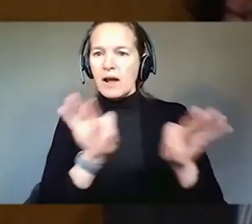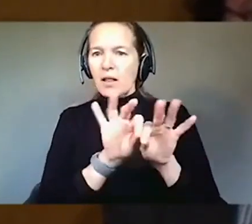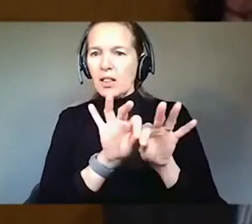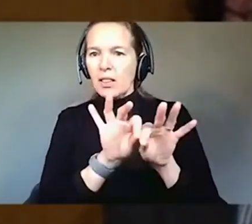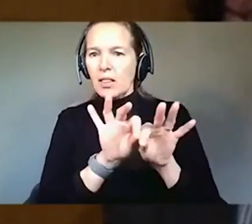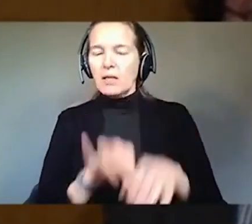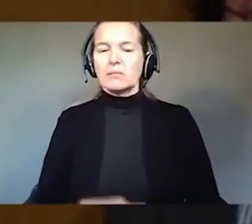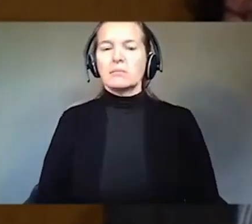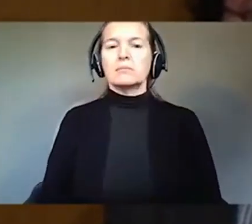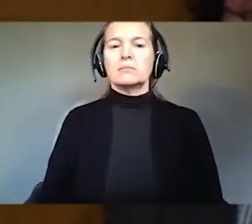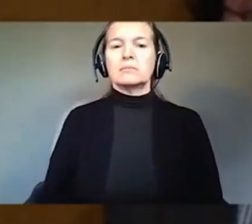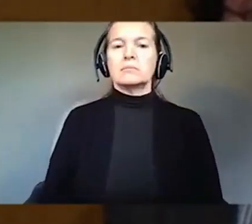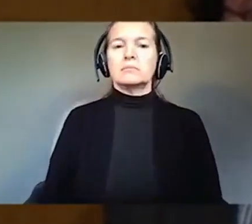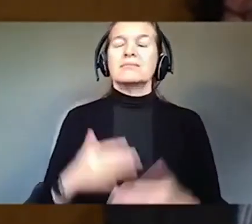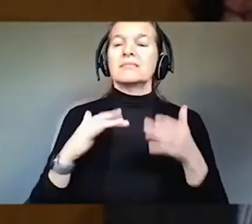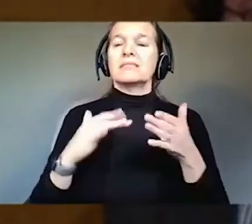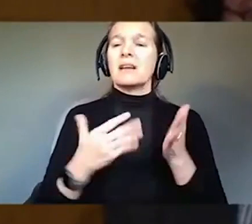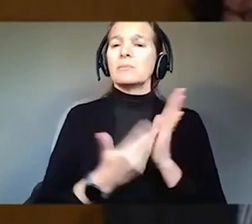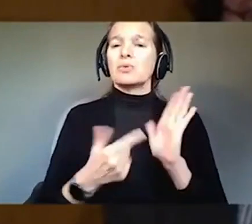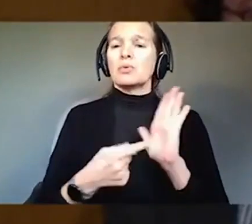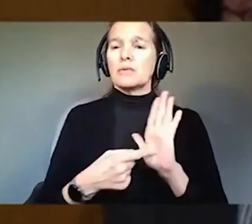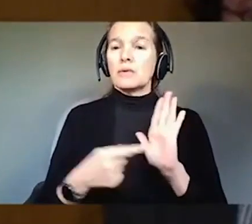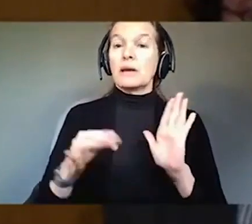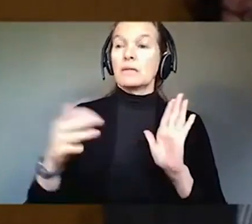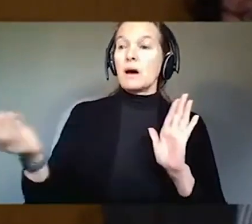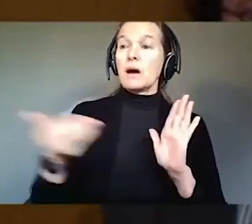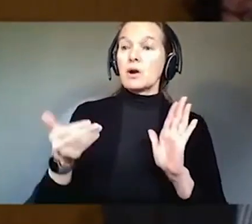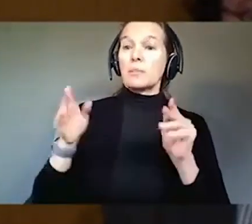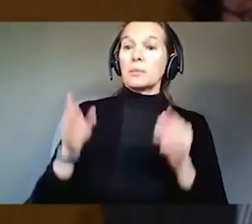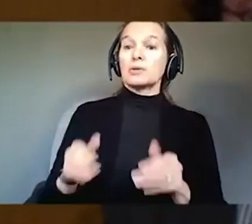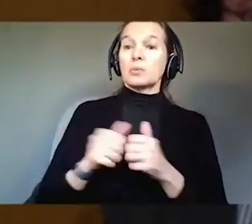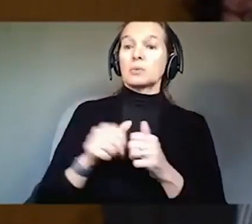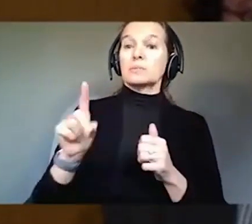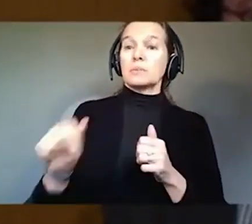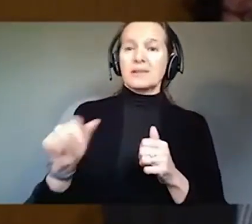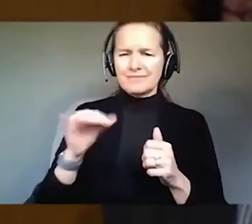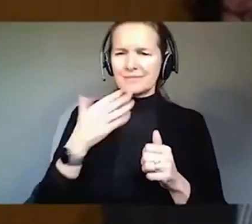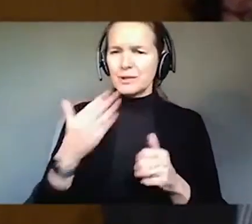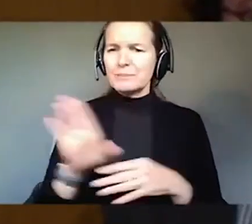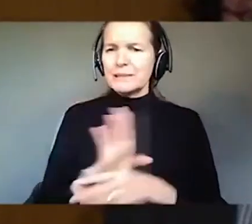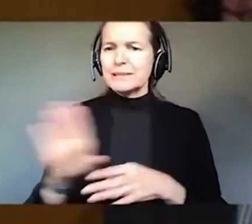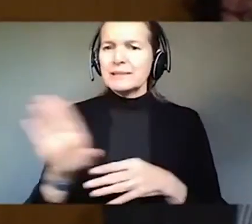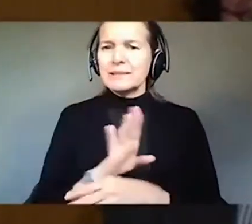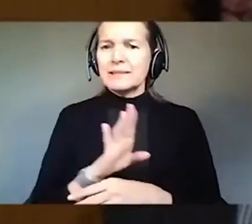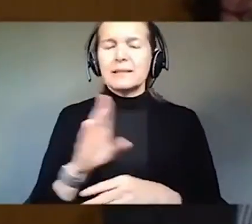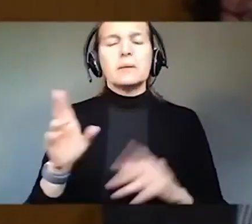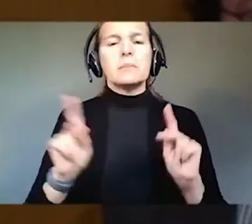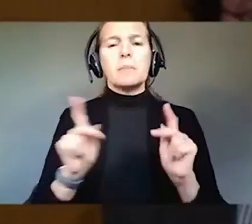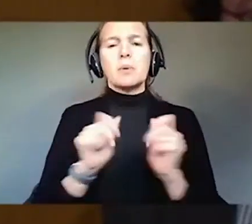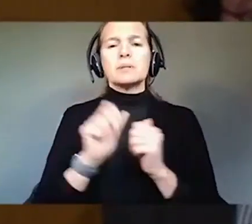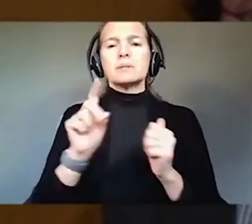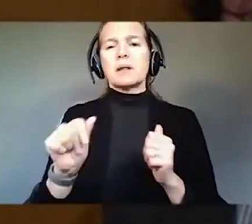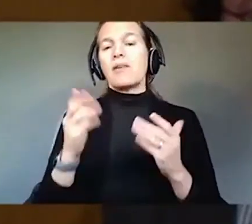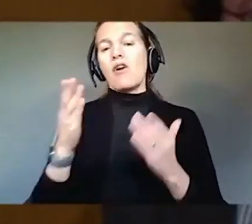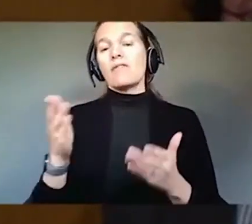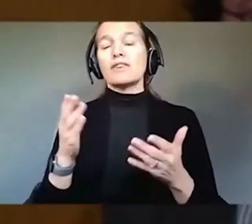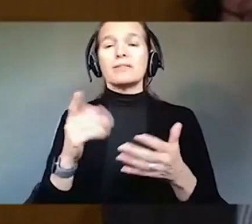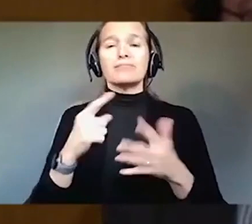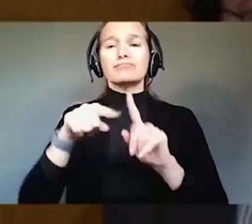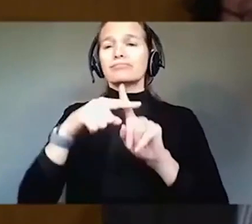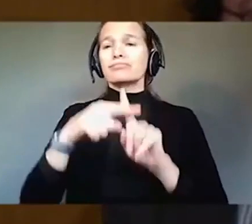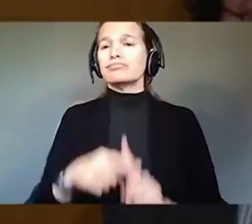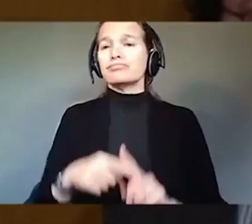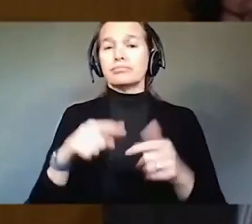Studies show that employing individuals with disabilities is good business. Individuals with disabilities offer many advantages including a highly